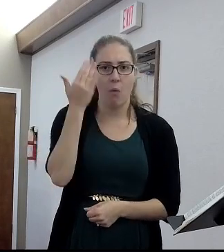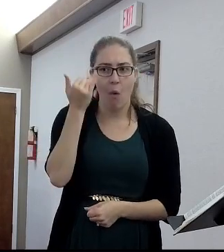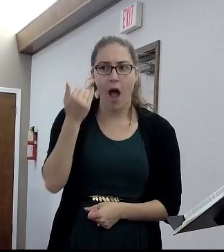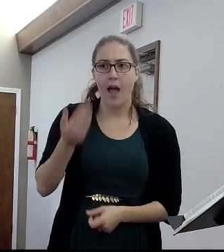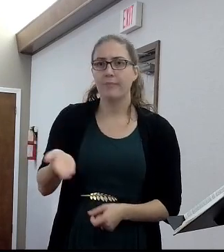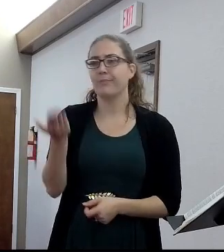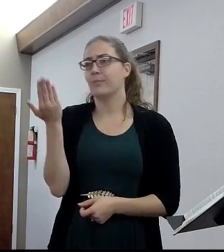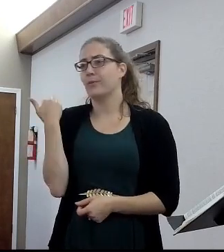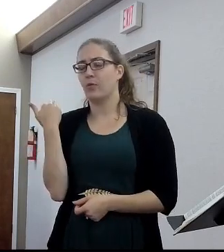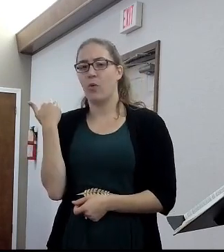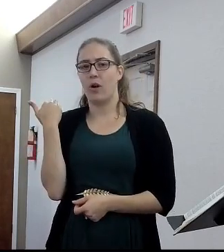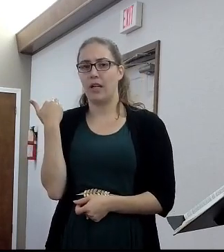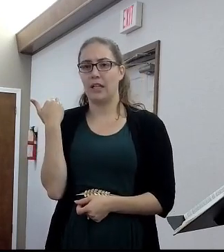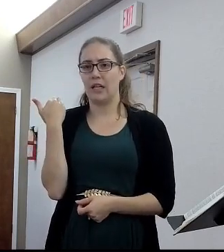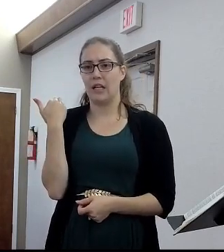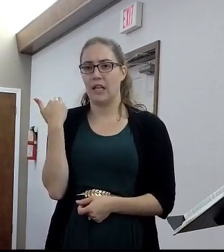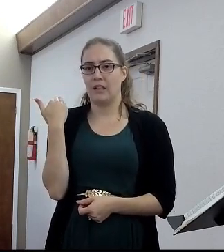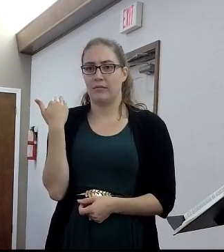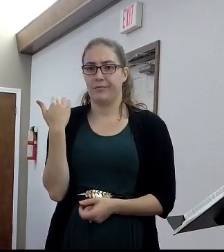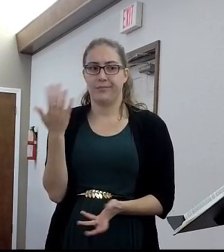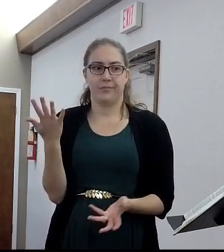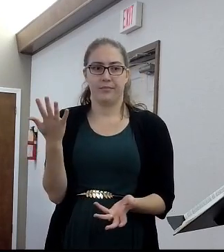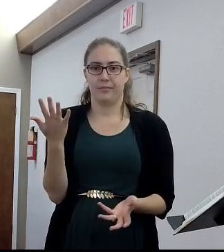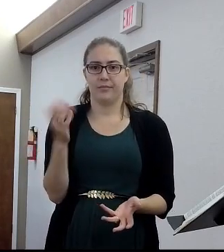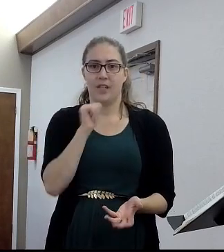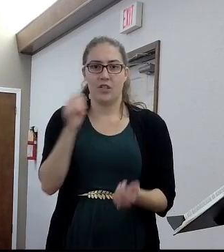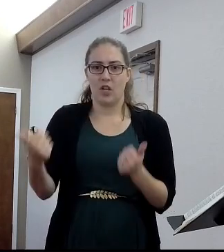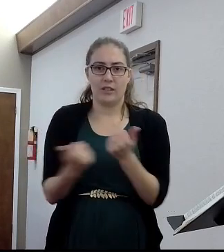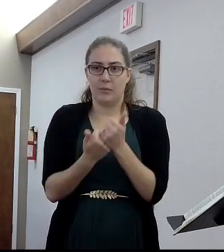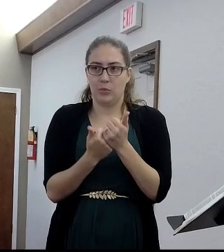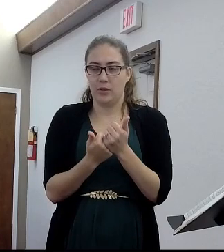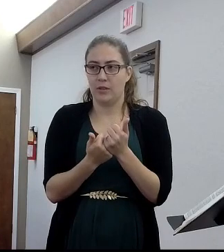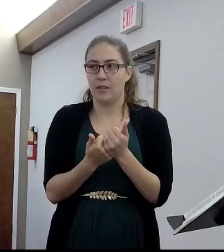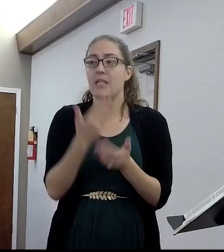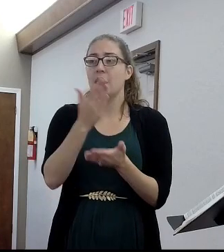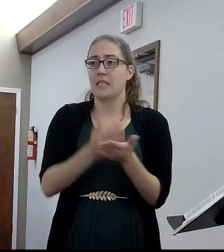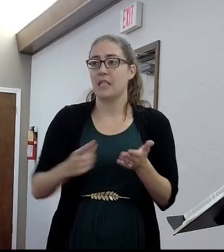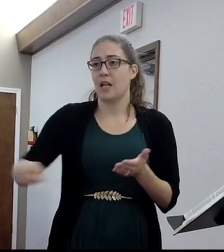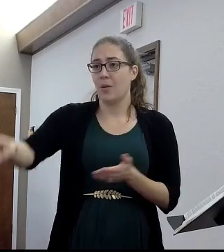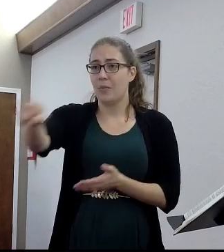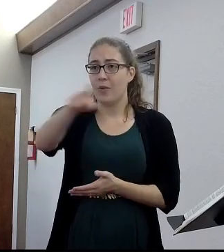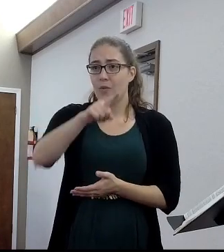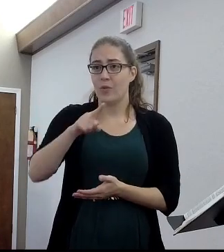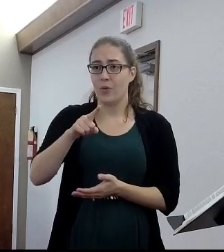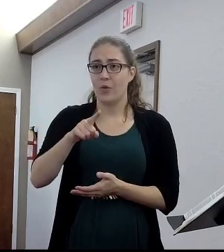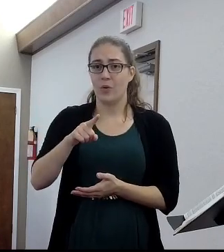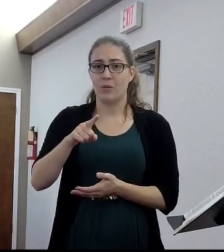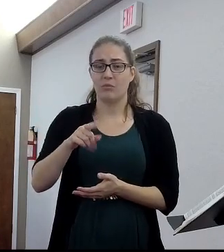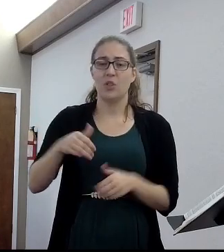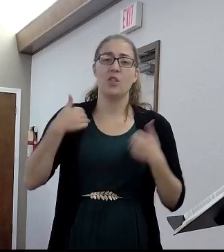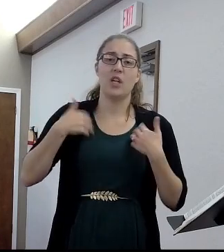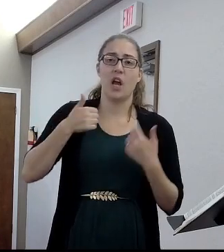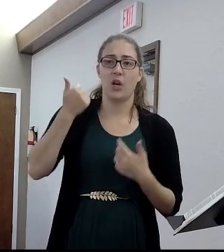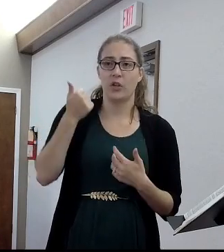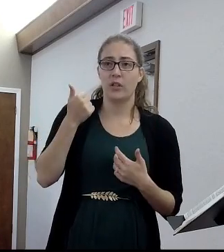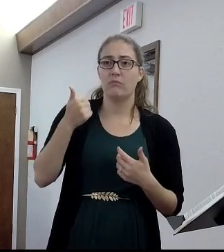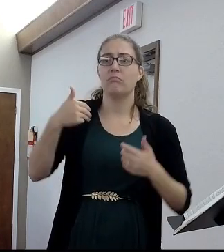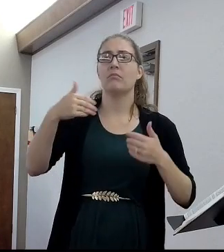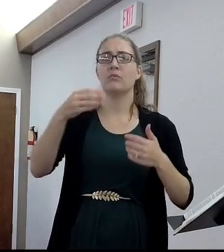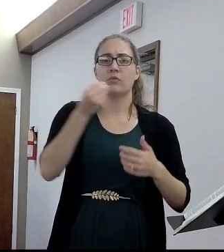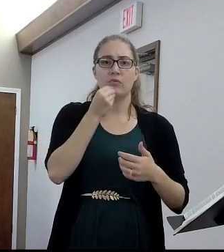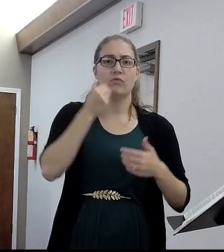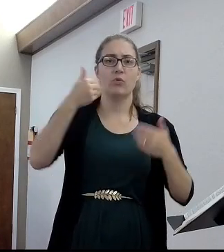There's a generation that's come up, most of us, quite frankly, that don't have silver hair quite yet. I mean, grocery stores have always had food in them until recently.